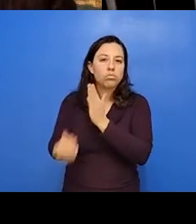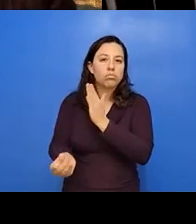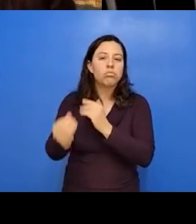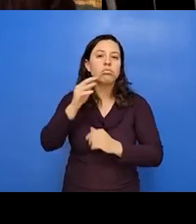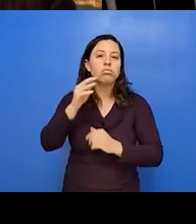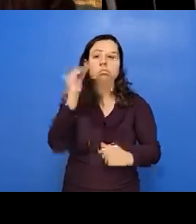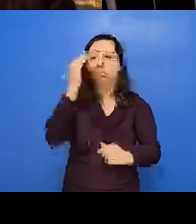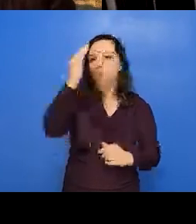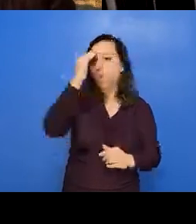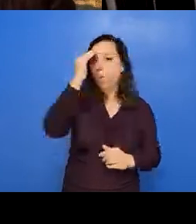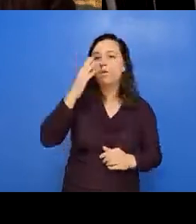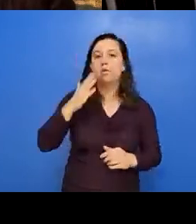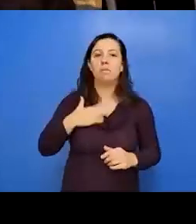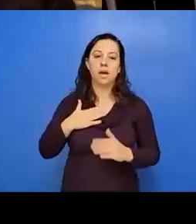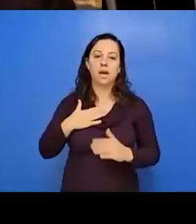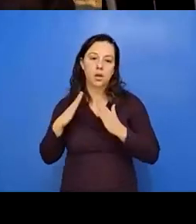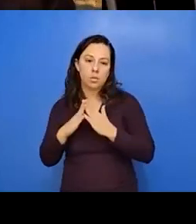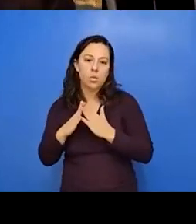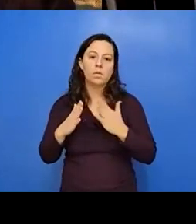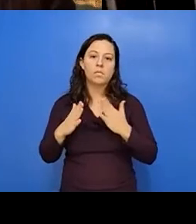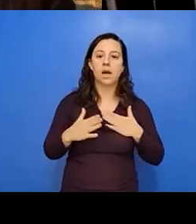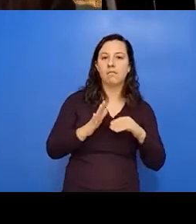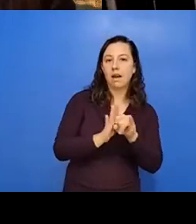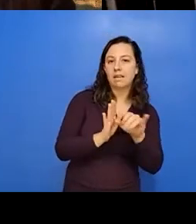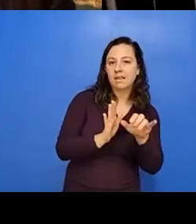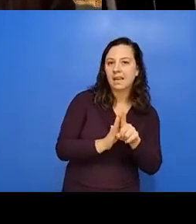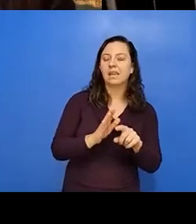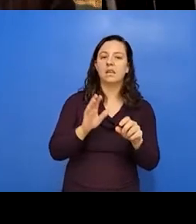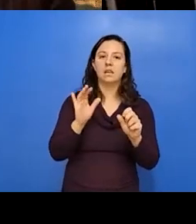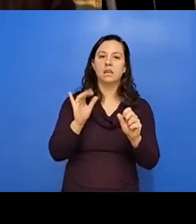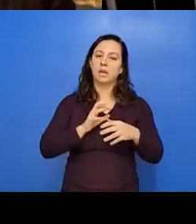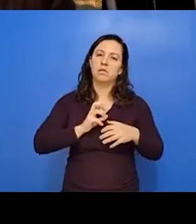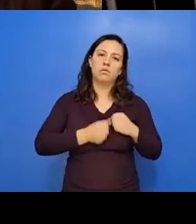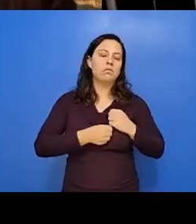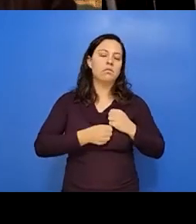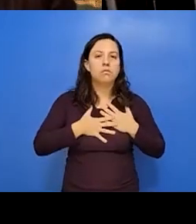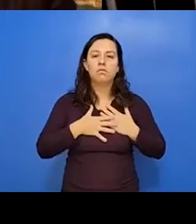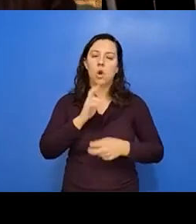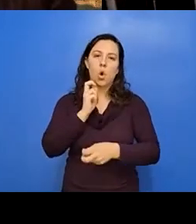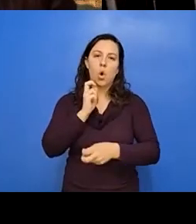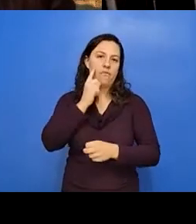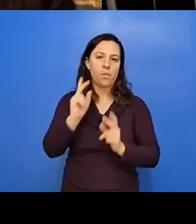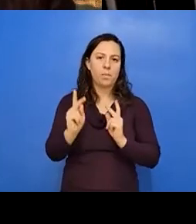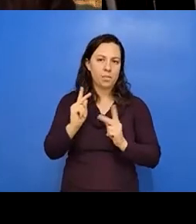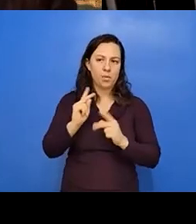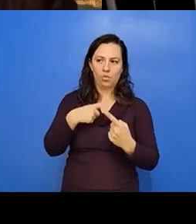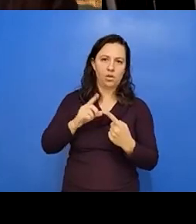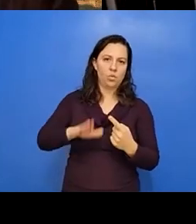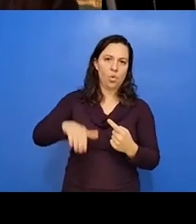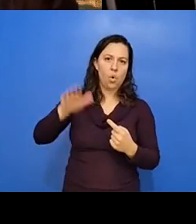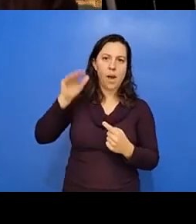community and your identity, um, can be quite devastating for people as they, as they grow up and,